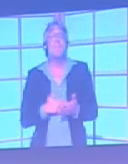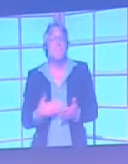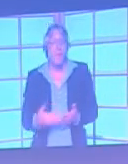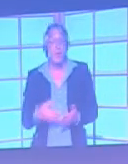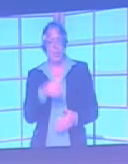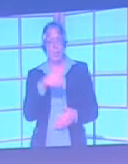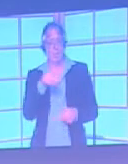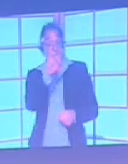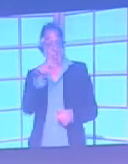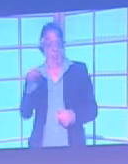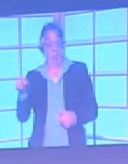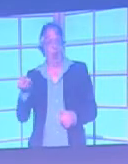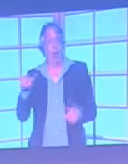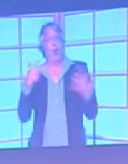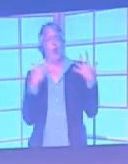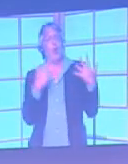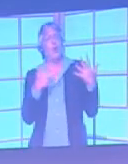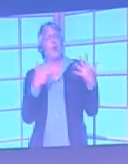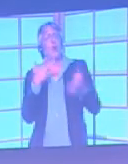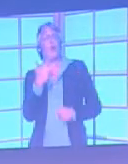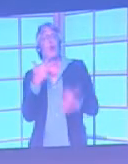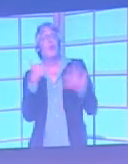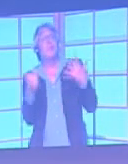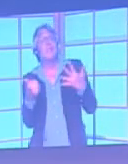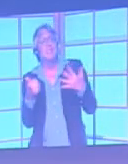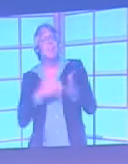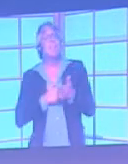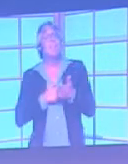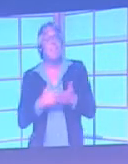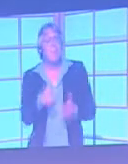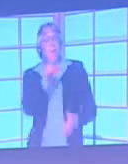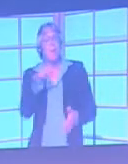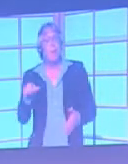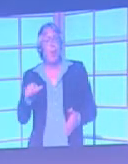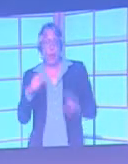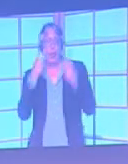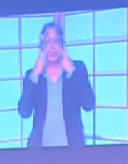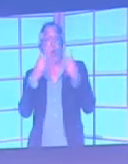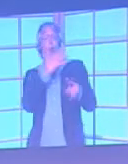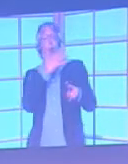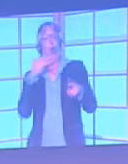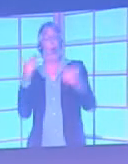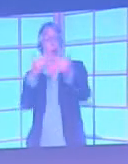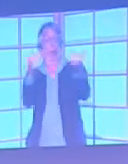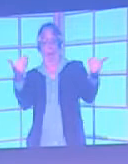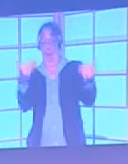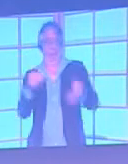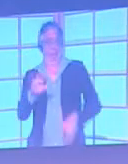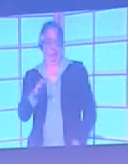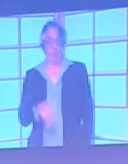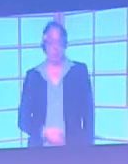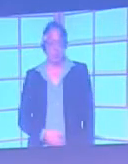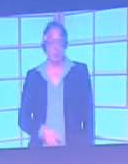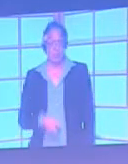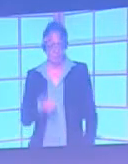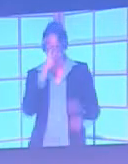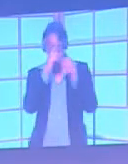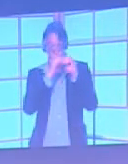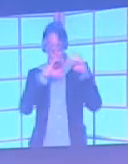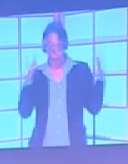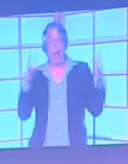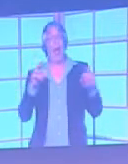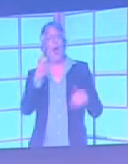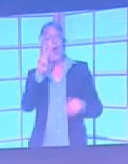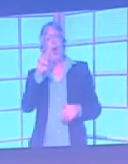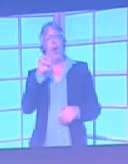36 million of those will be colourblind. So, if you were to put them in Wembley Stadium over and over again,